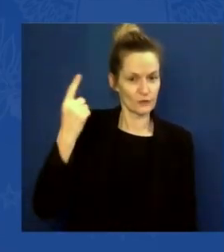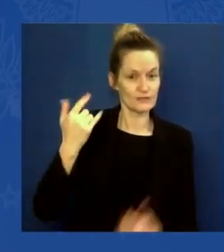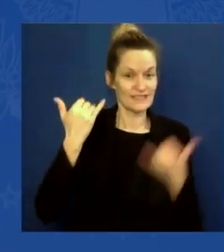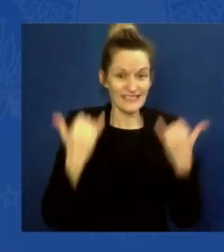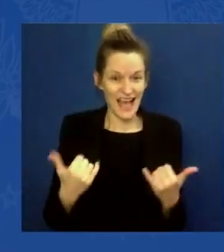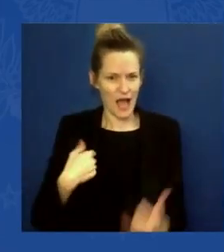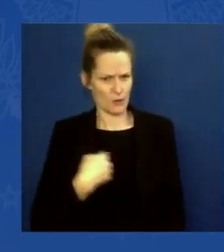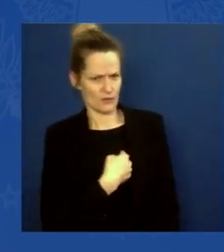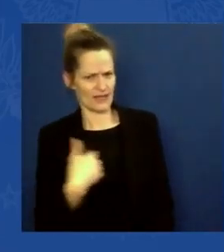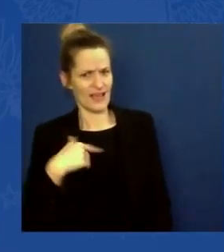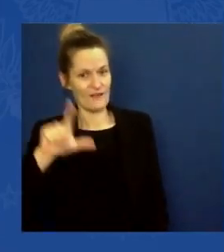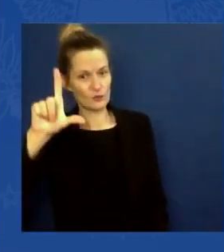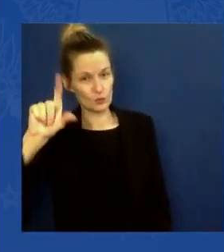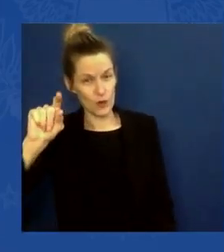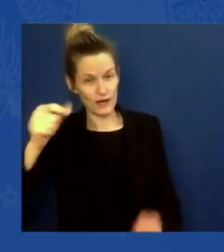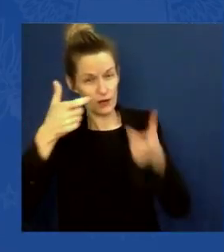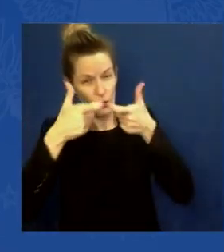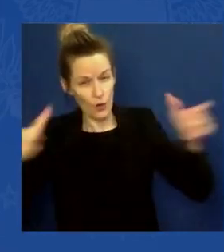You led the way.